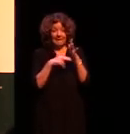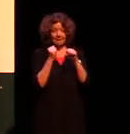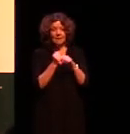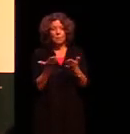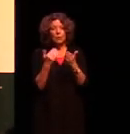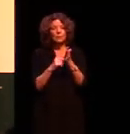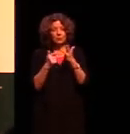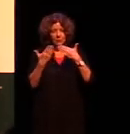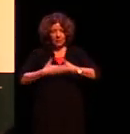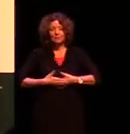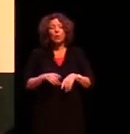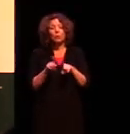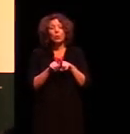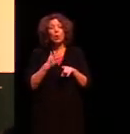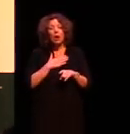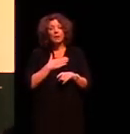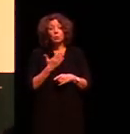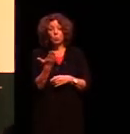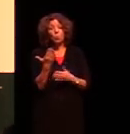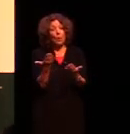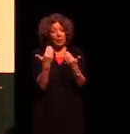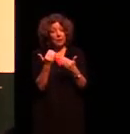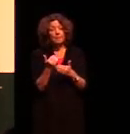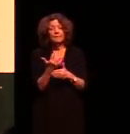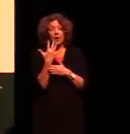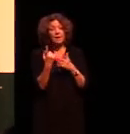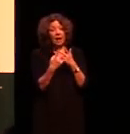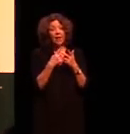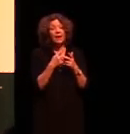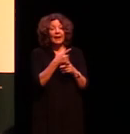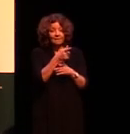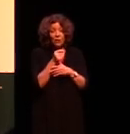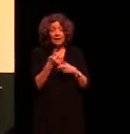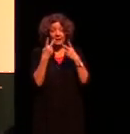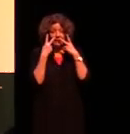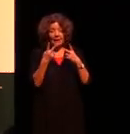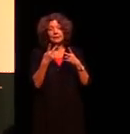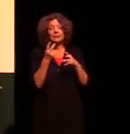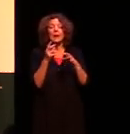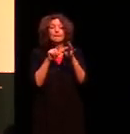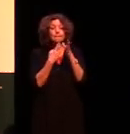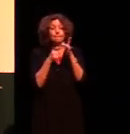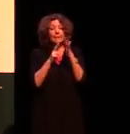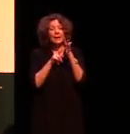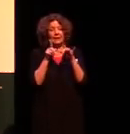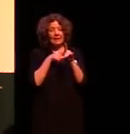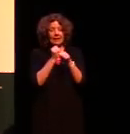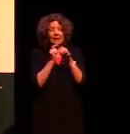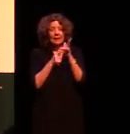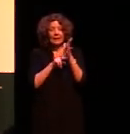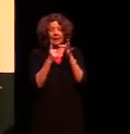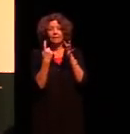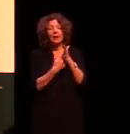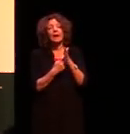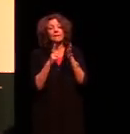I'd like to welcome five other invited guests. Professor Barney Glover, Vice-Chancellor and